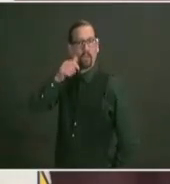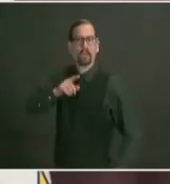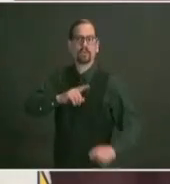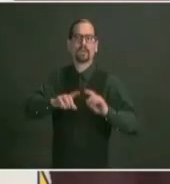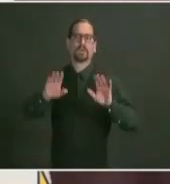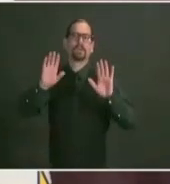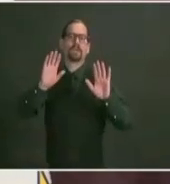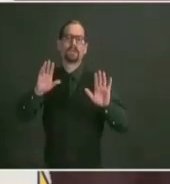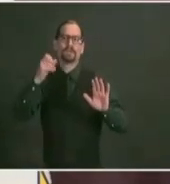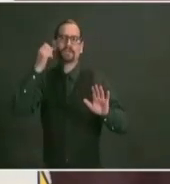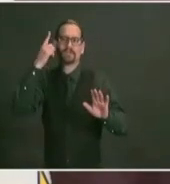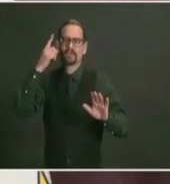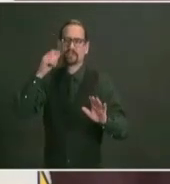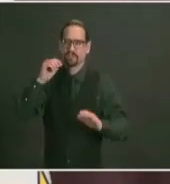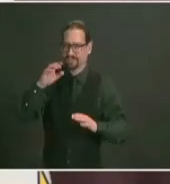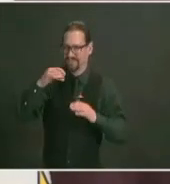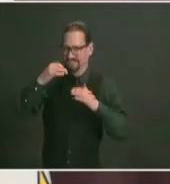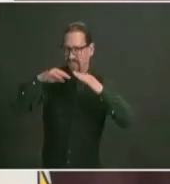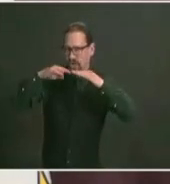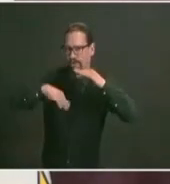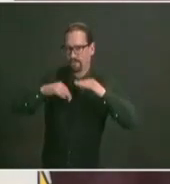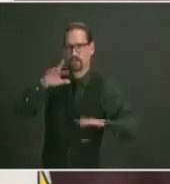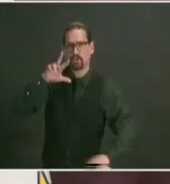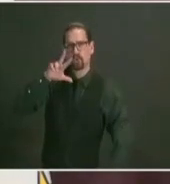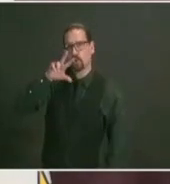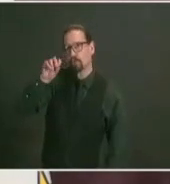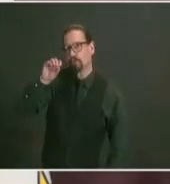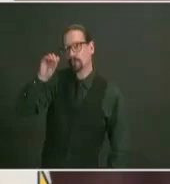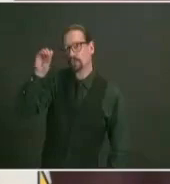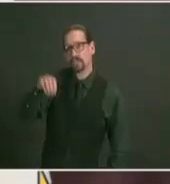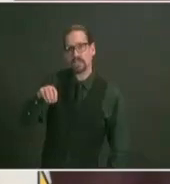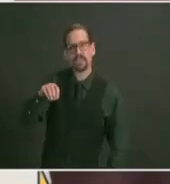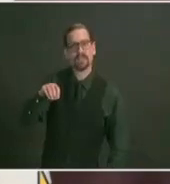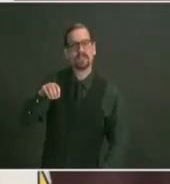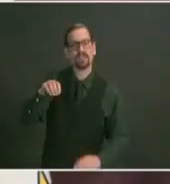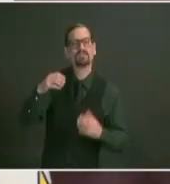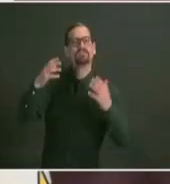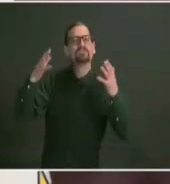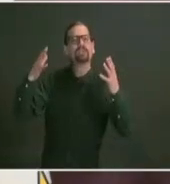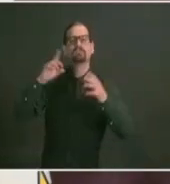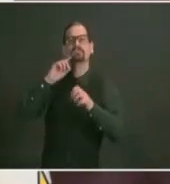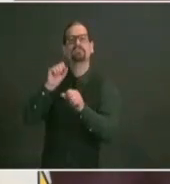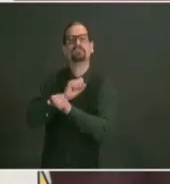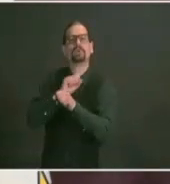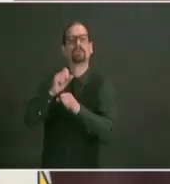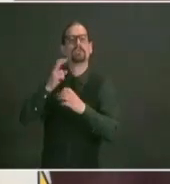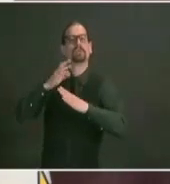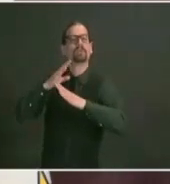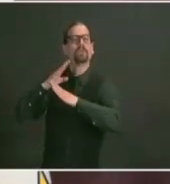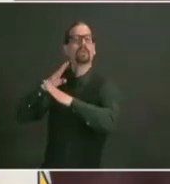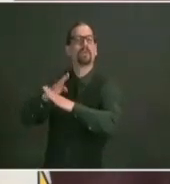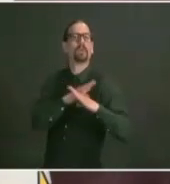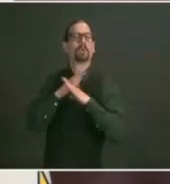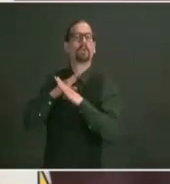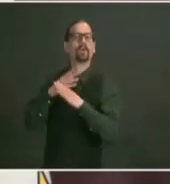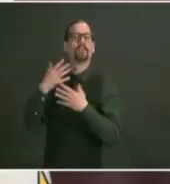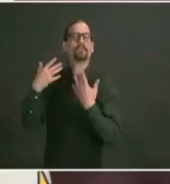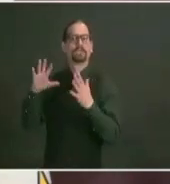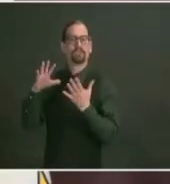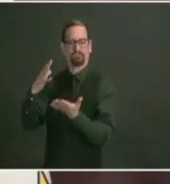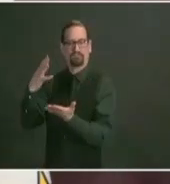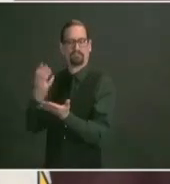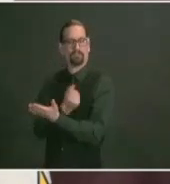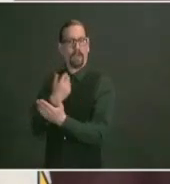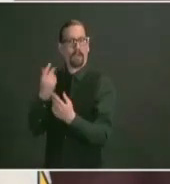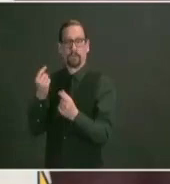islanders are immune to covet 19 at this point either because they have been fully vaccinated or because they have